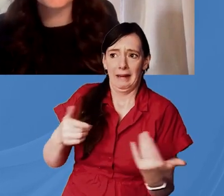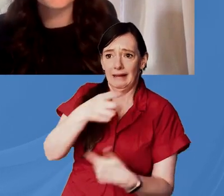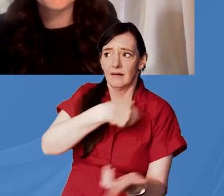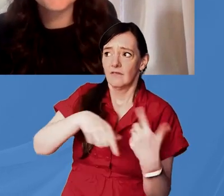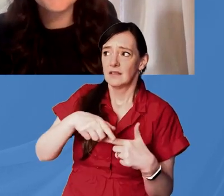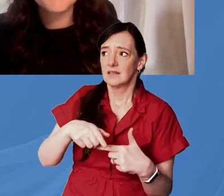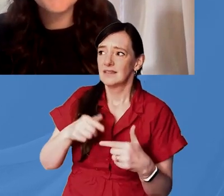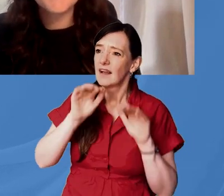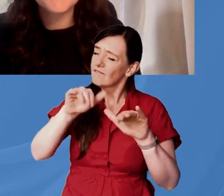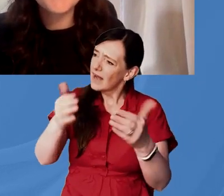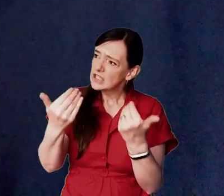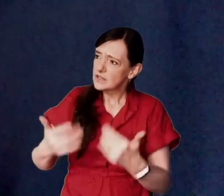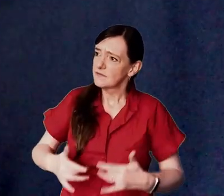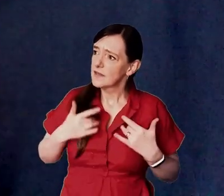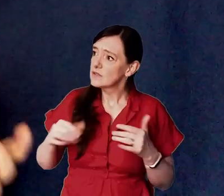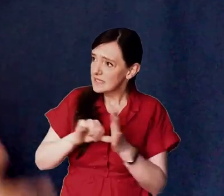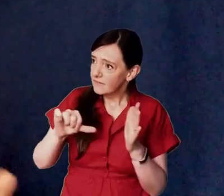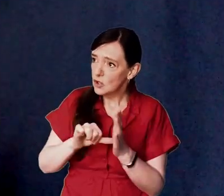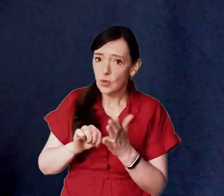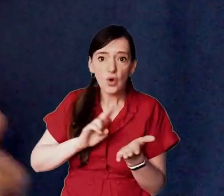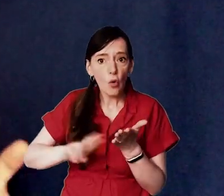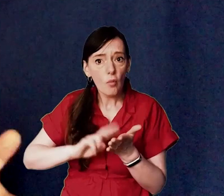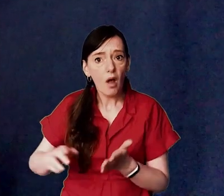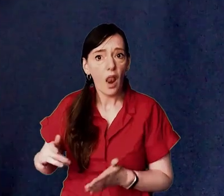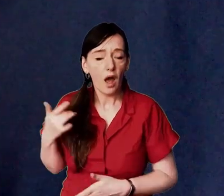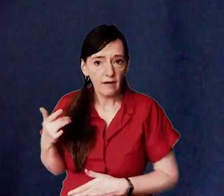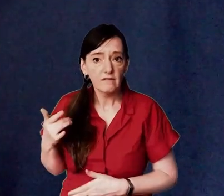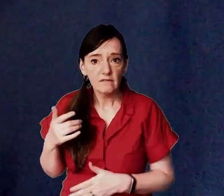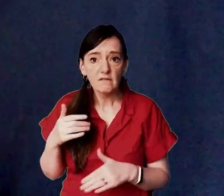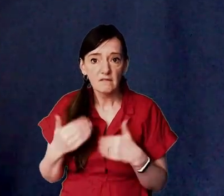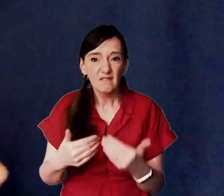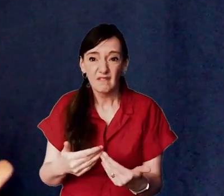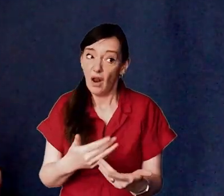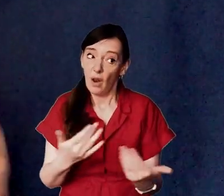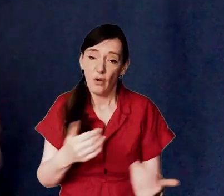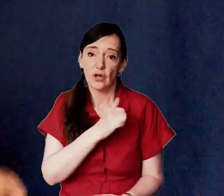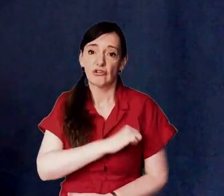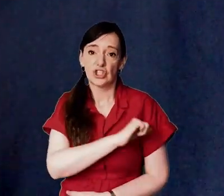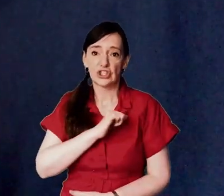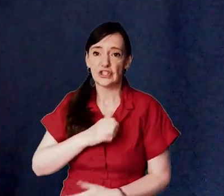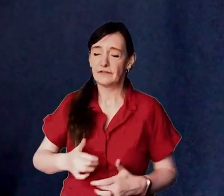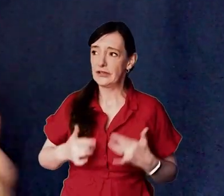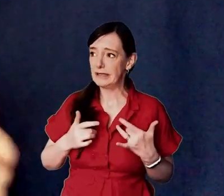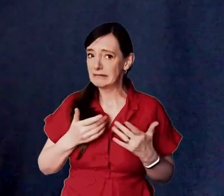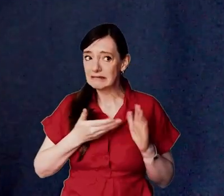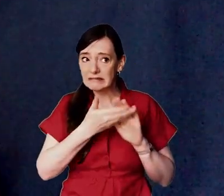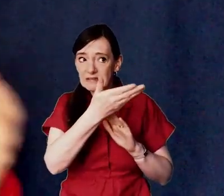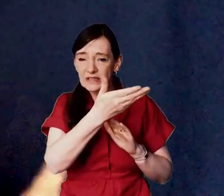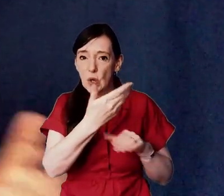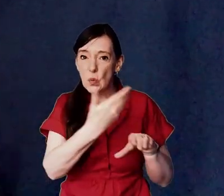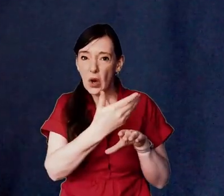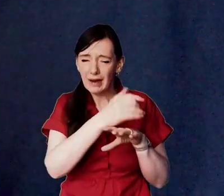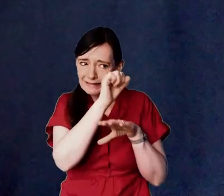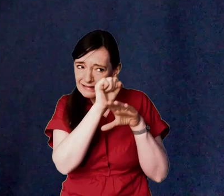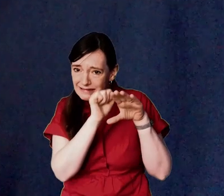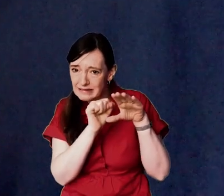is tough at the best of times even when life is running normally many christians were fearful about sharing our faith at work at home